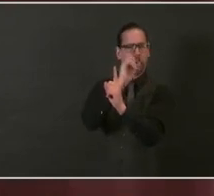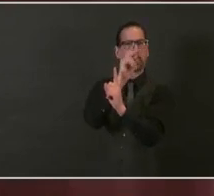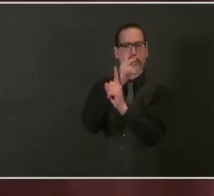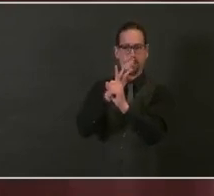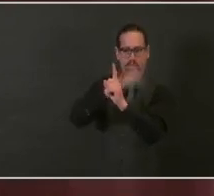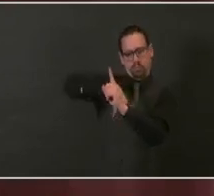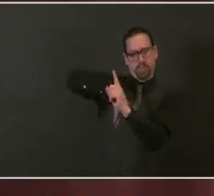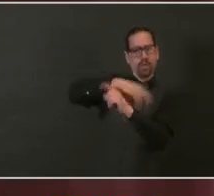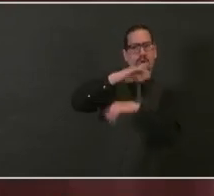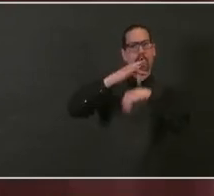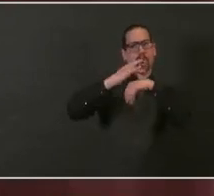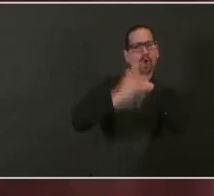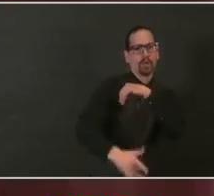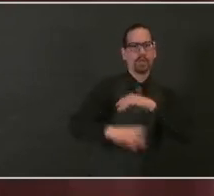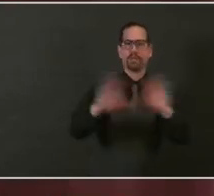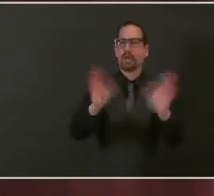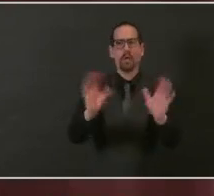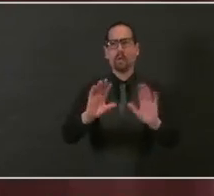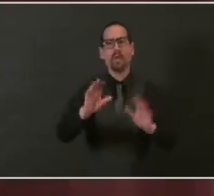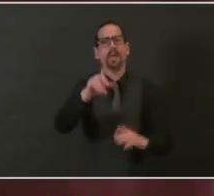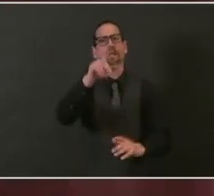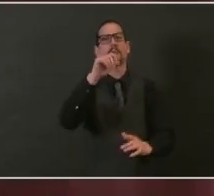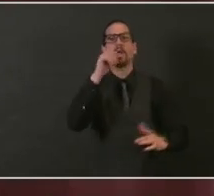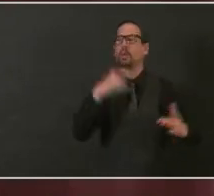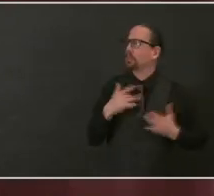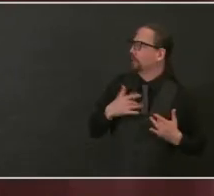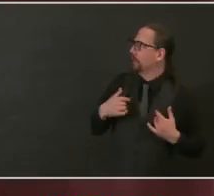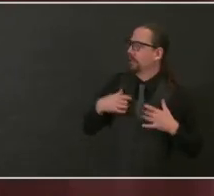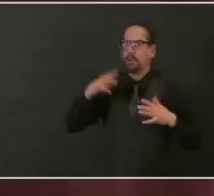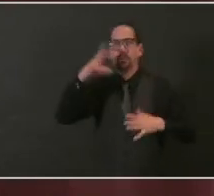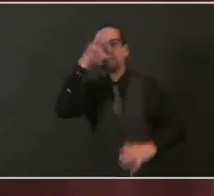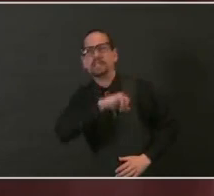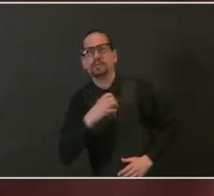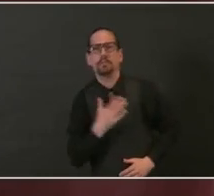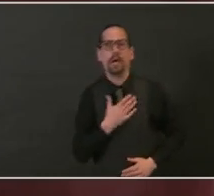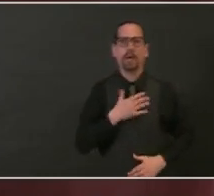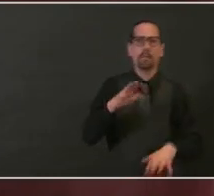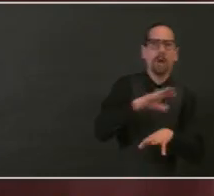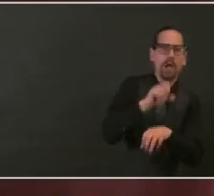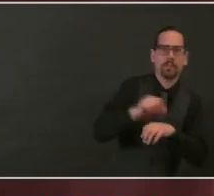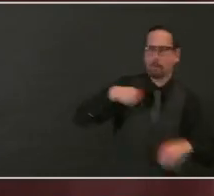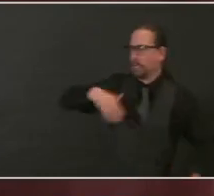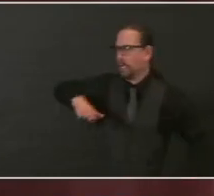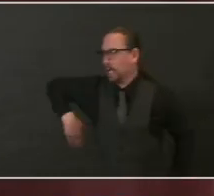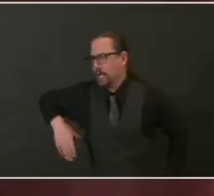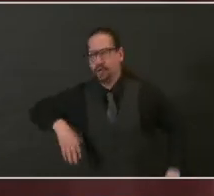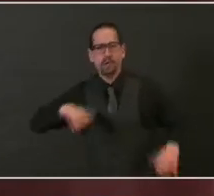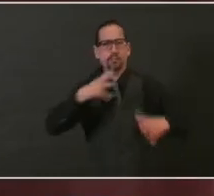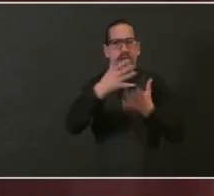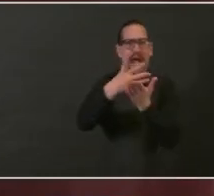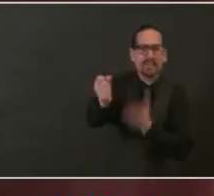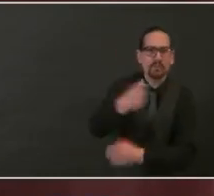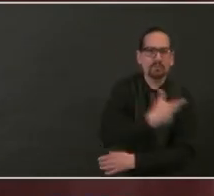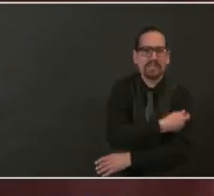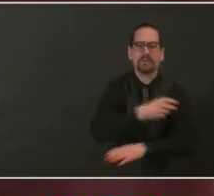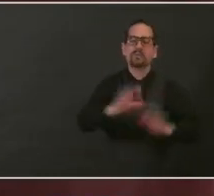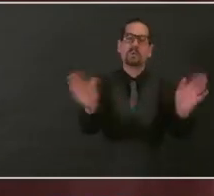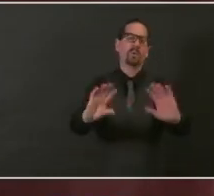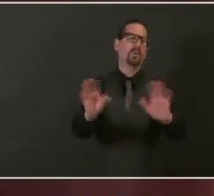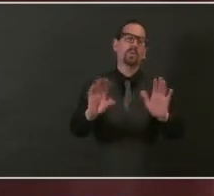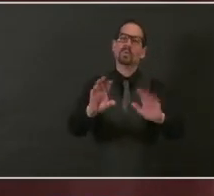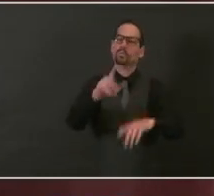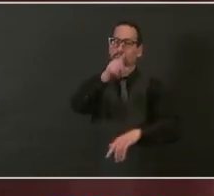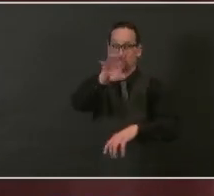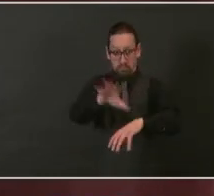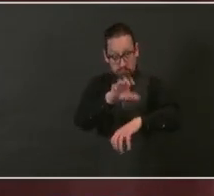appointment is scheduled, and you can be confident in that. We're going to be replicating the model that we have at these